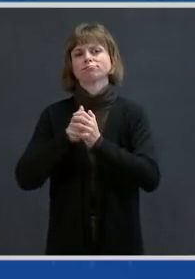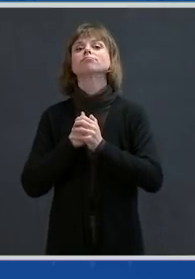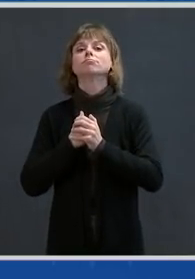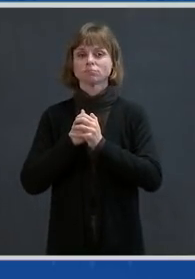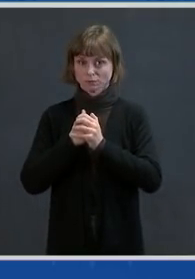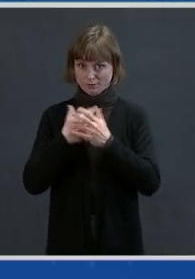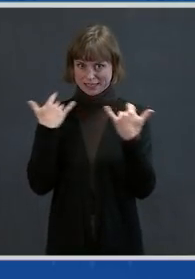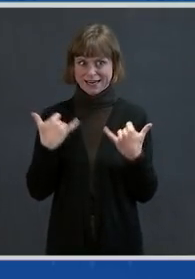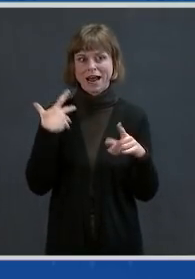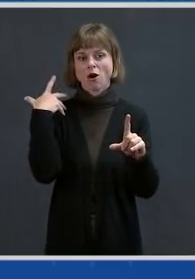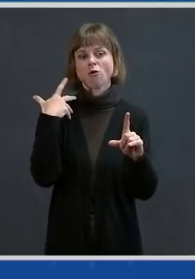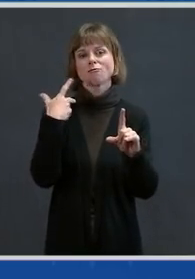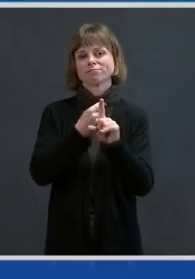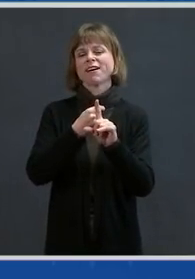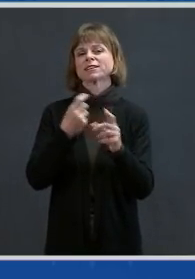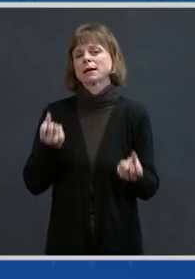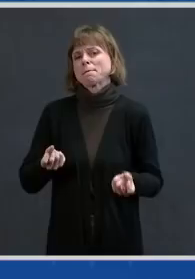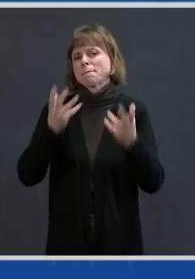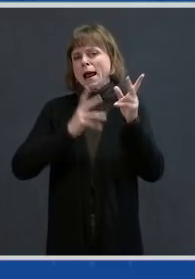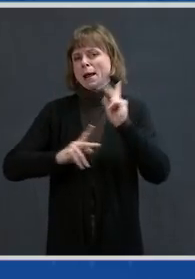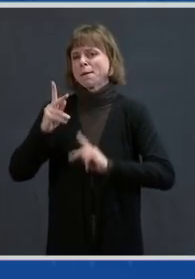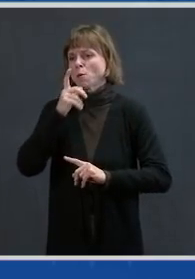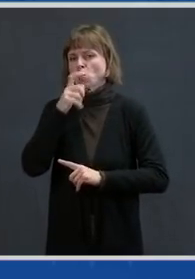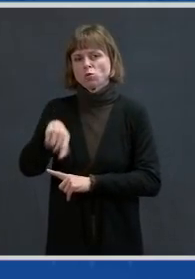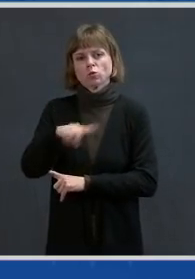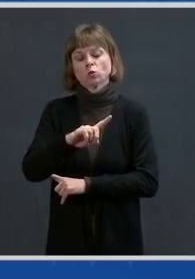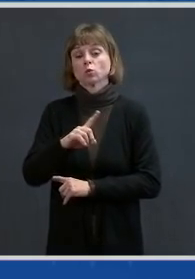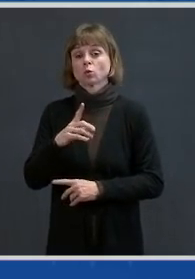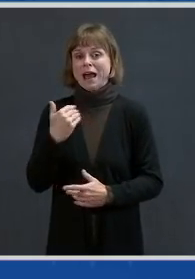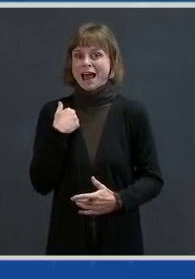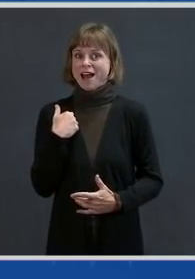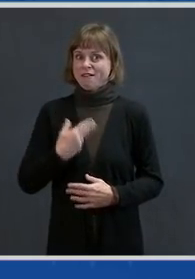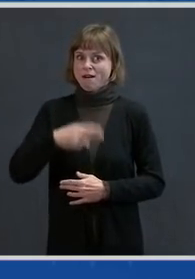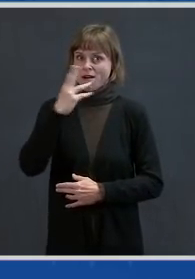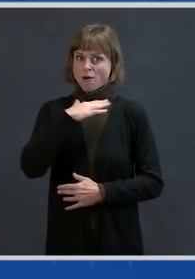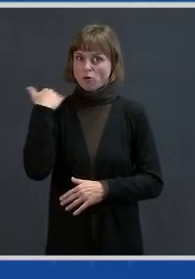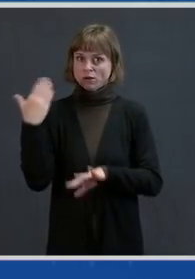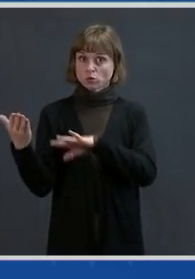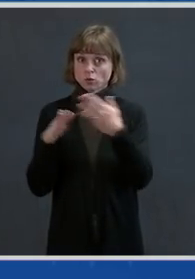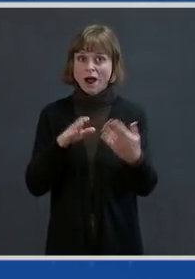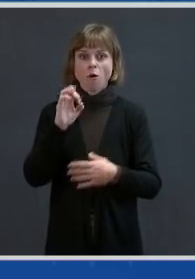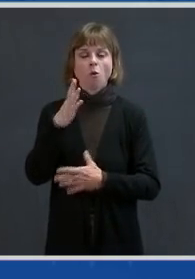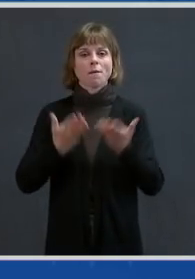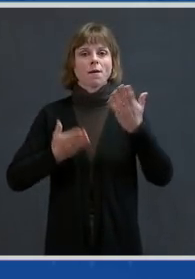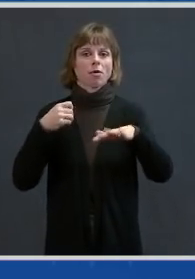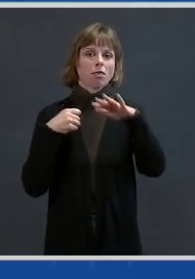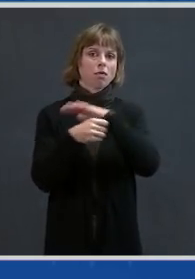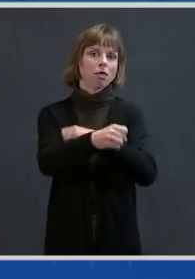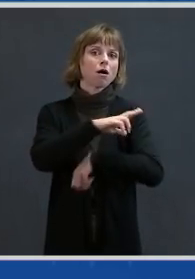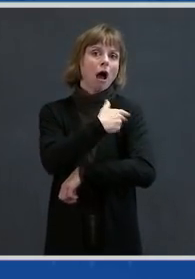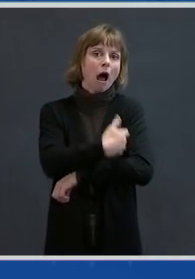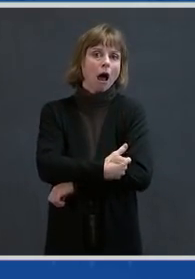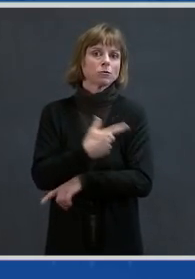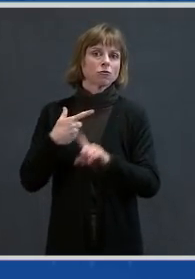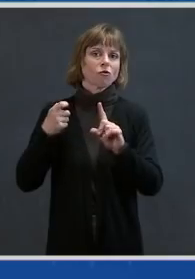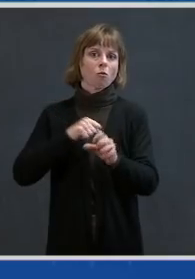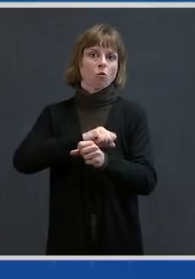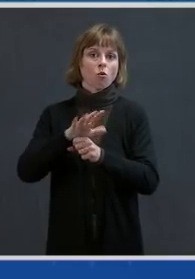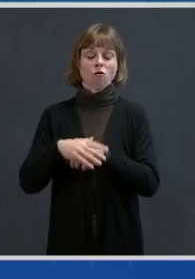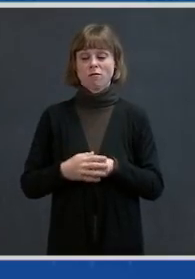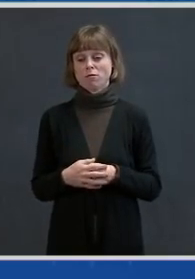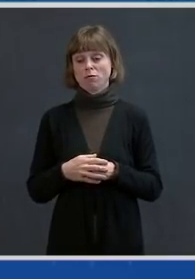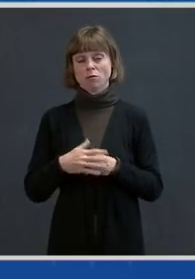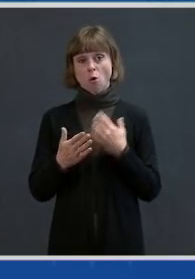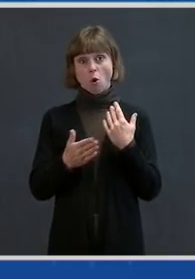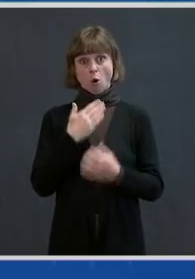people most at risk of dying or being hospitalized from COVID-19, with nearly one in five adults and nearly